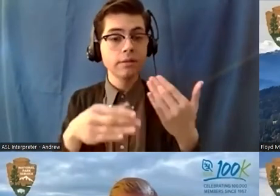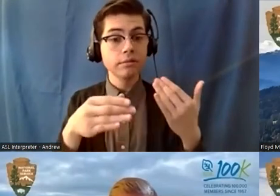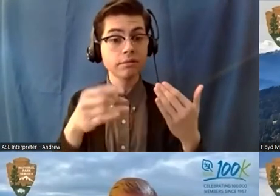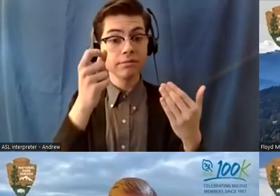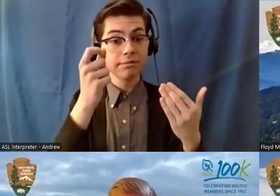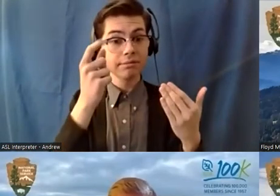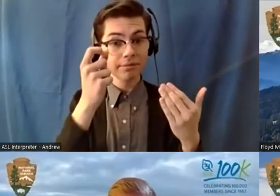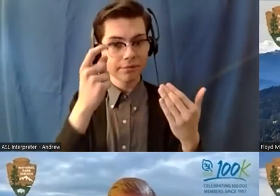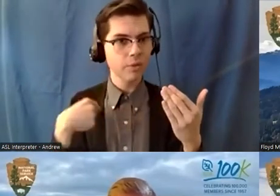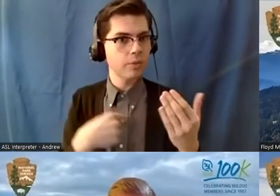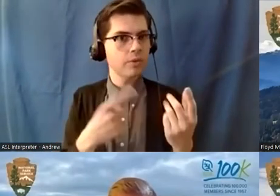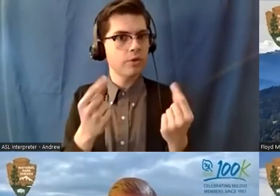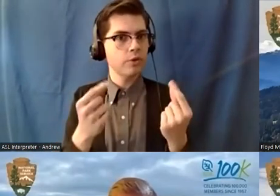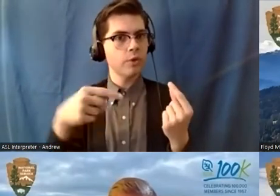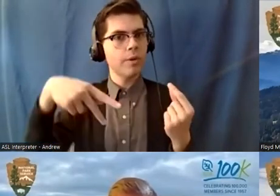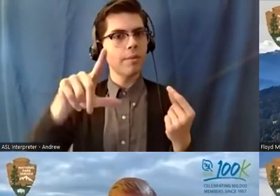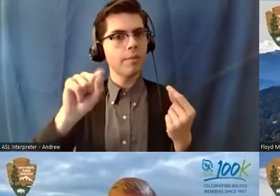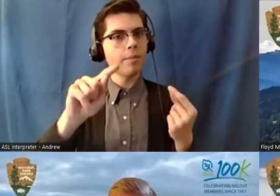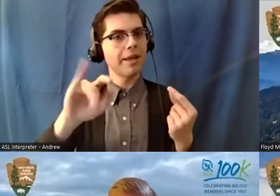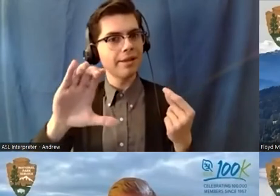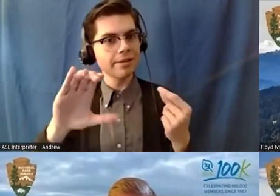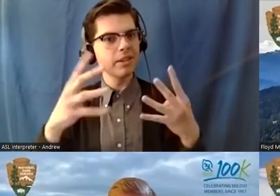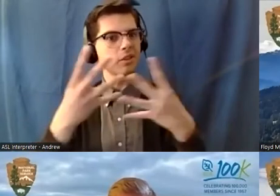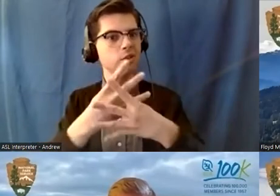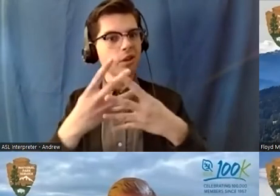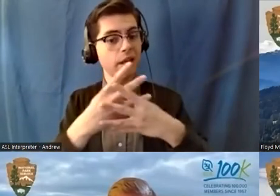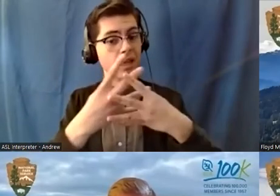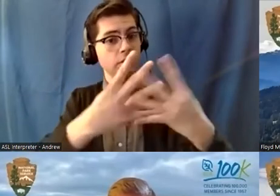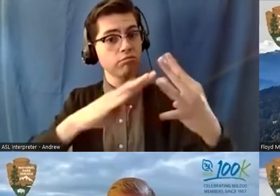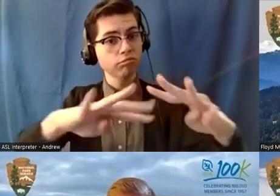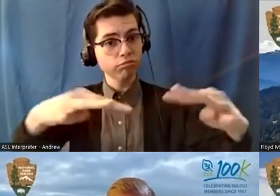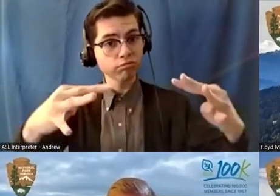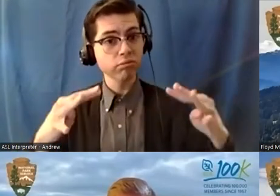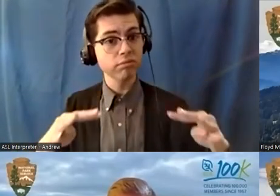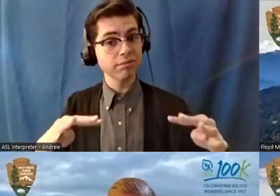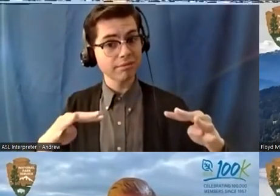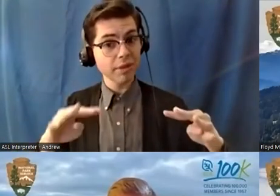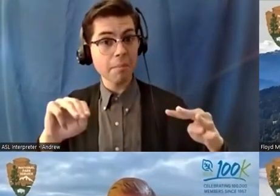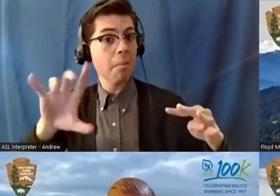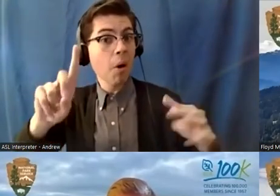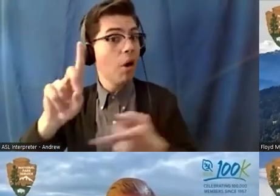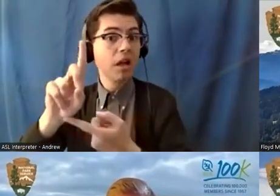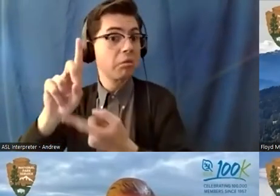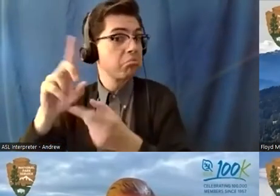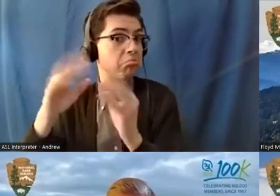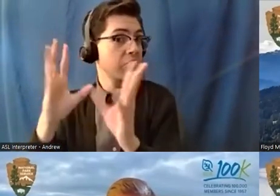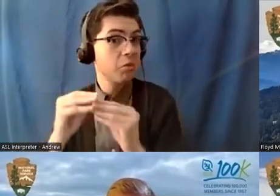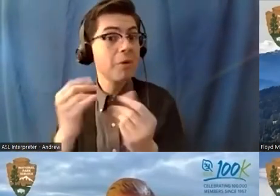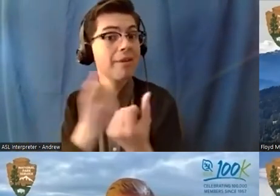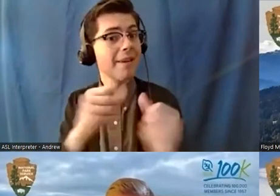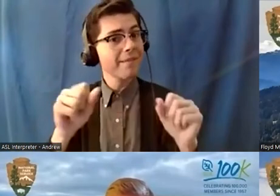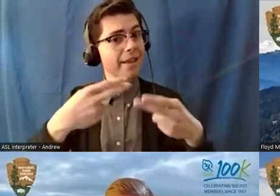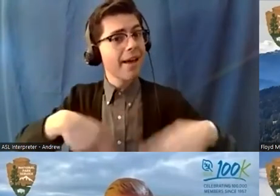more mold problem and it saved some of the eggs now we had turtles that hatched because